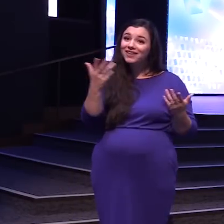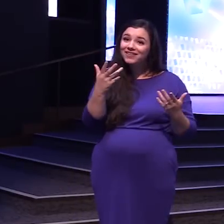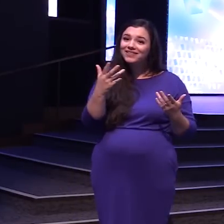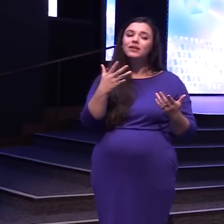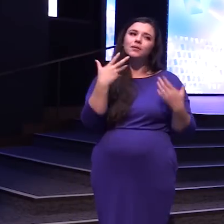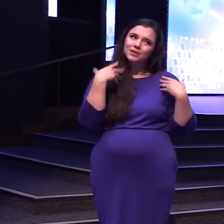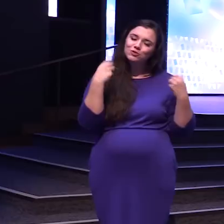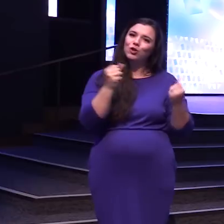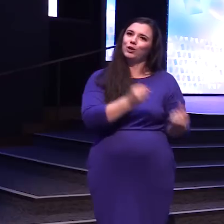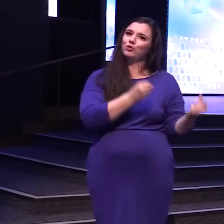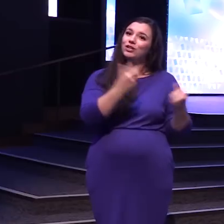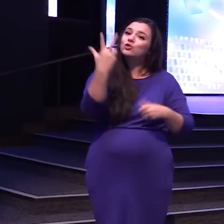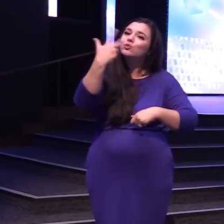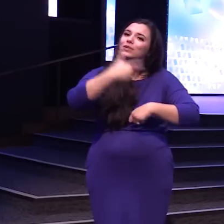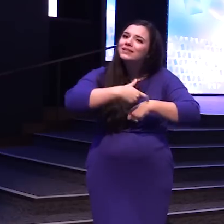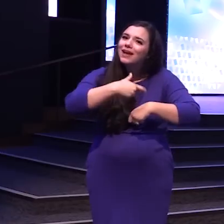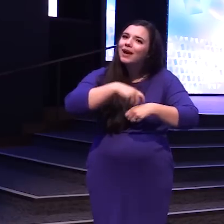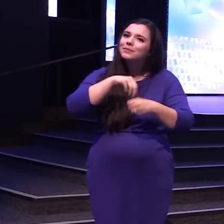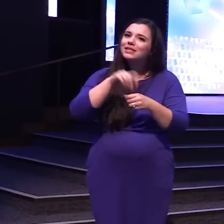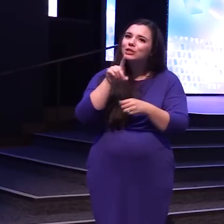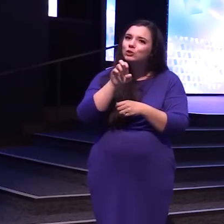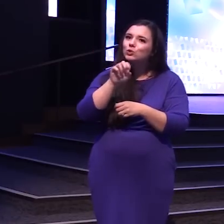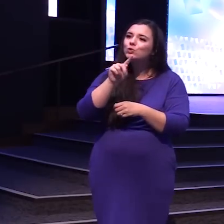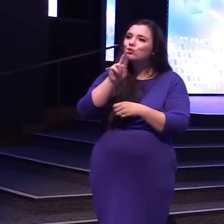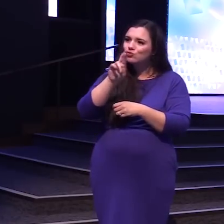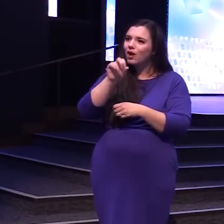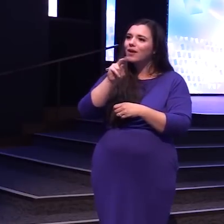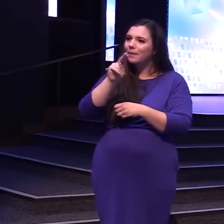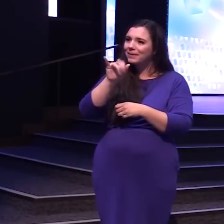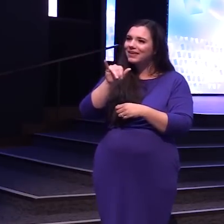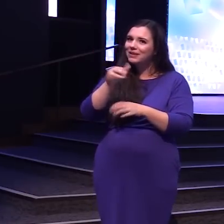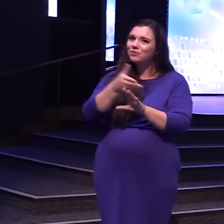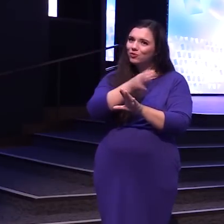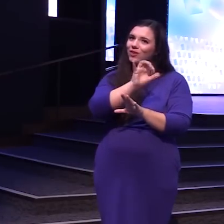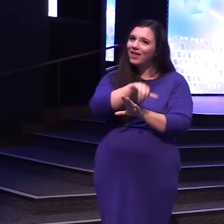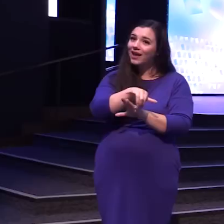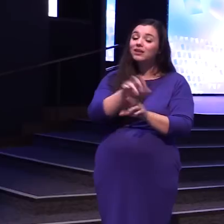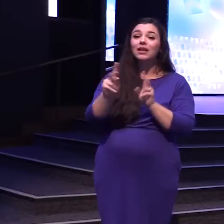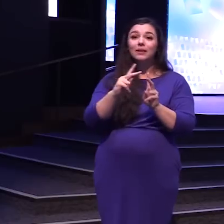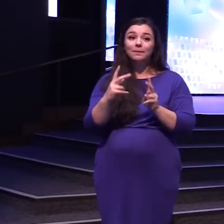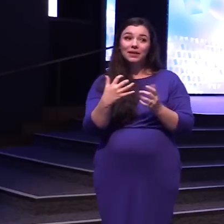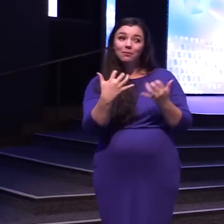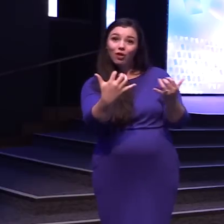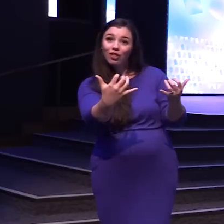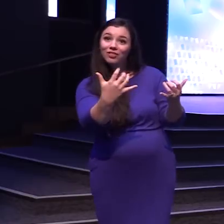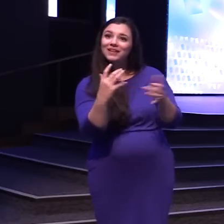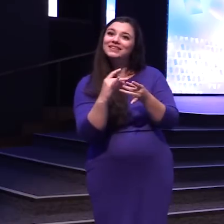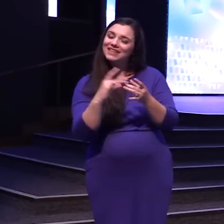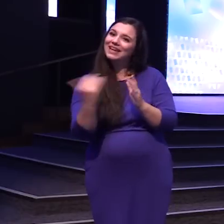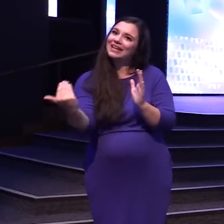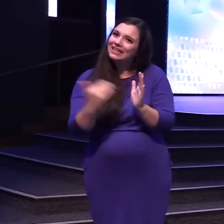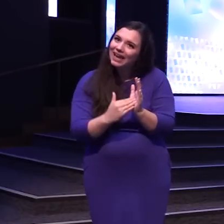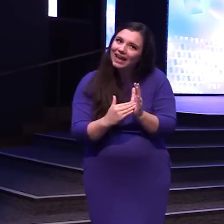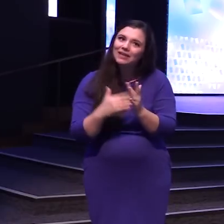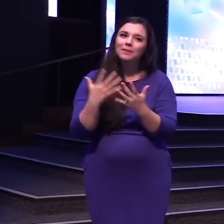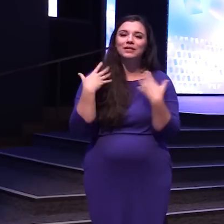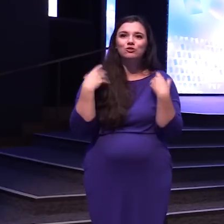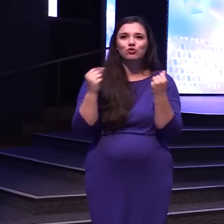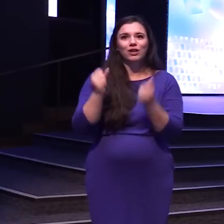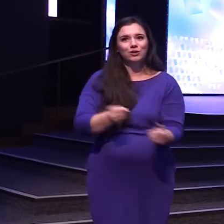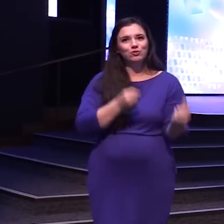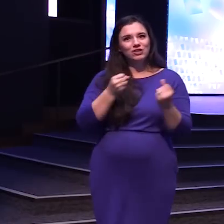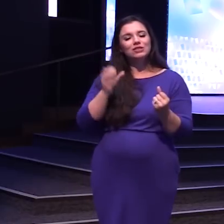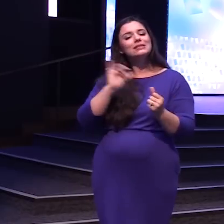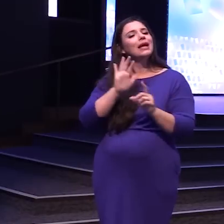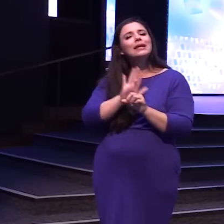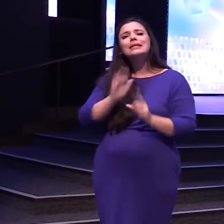strong and courageous Three times In Deuteronomy Before this And then the people say Be strong and courageous This is like This guy's